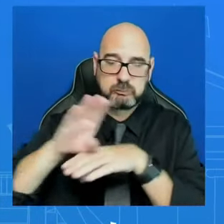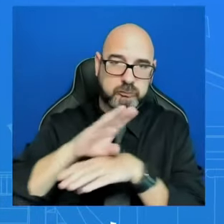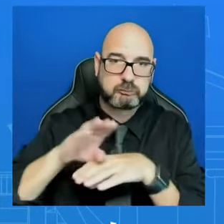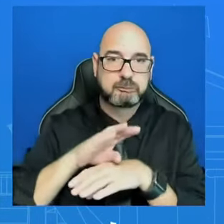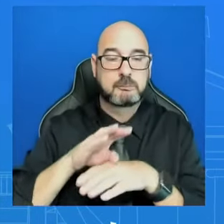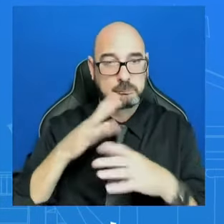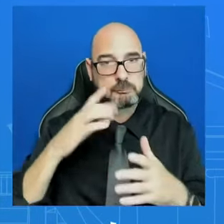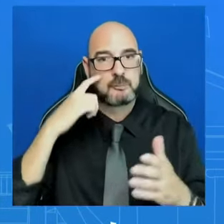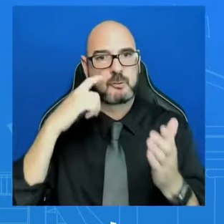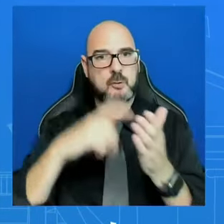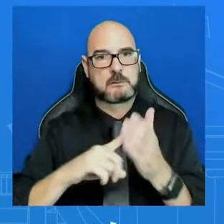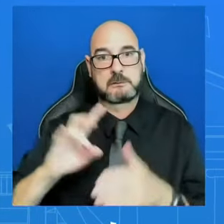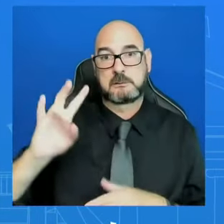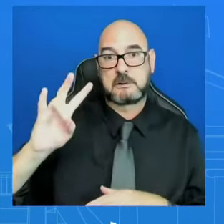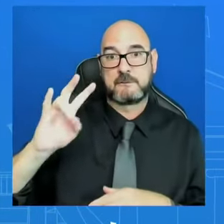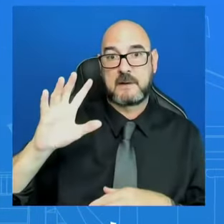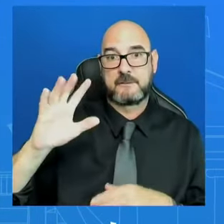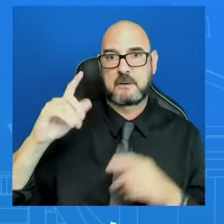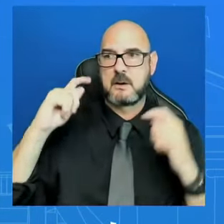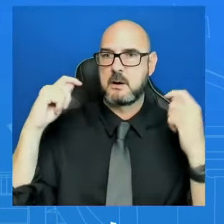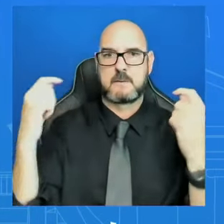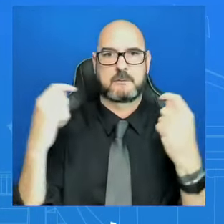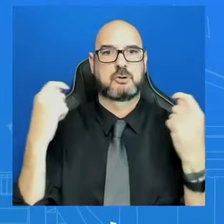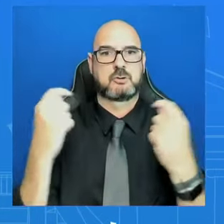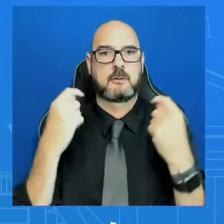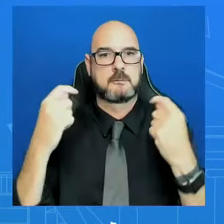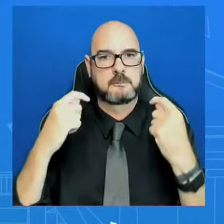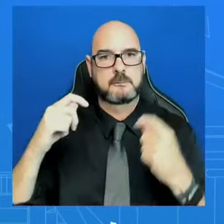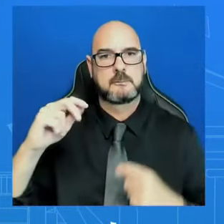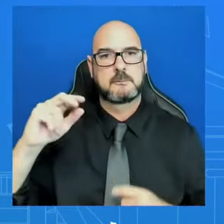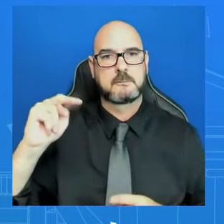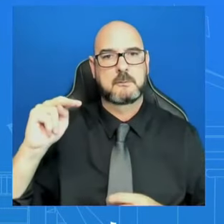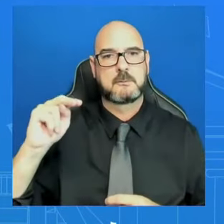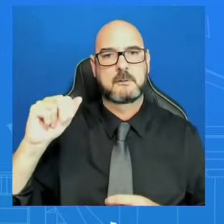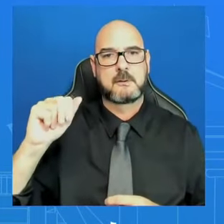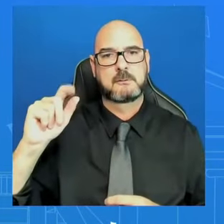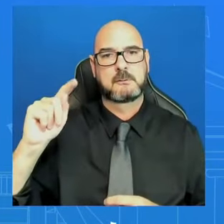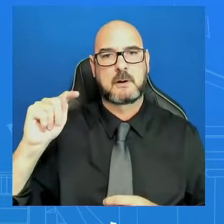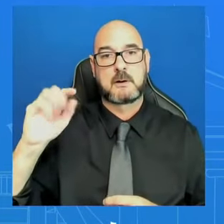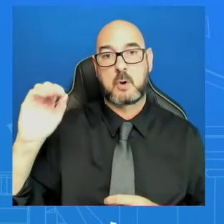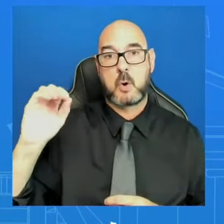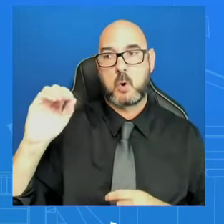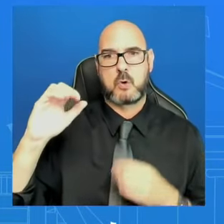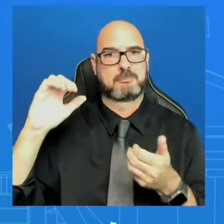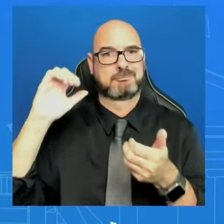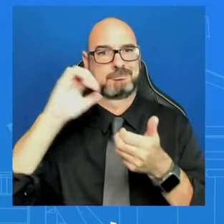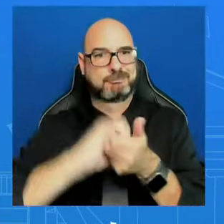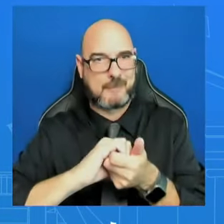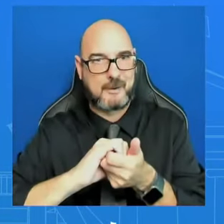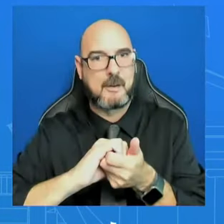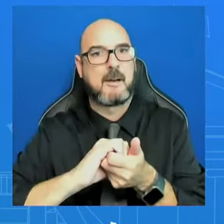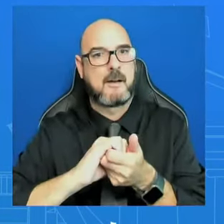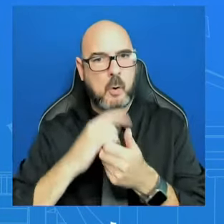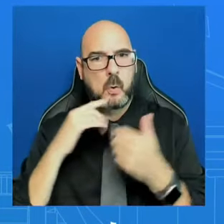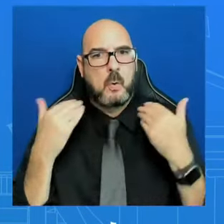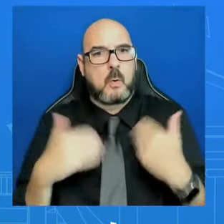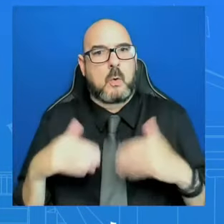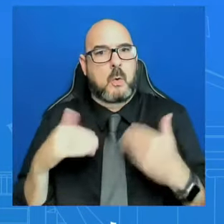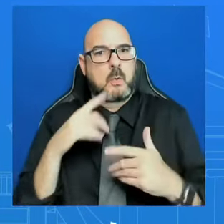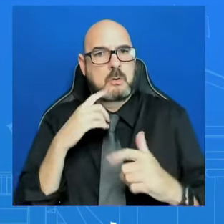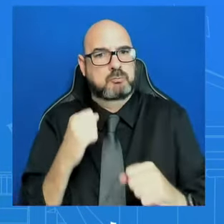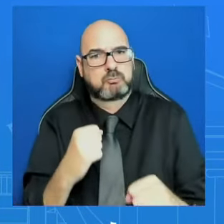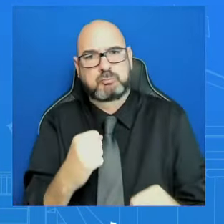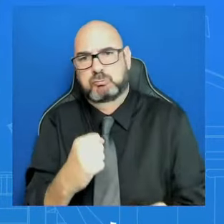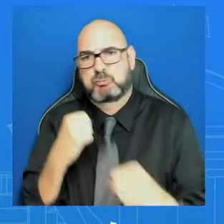alliance, greatest military alliance in the history of the world. And you all saw the statement from the president earlier today celebrating this historic